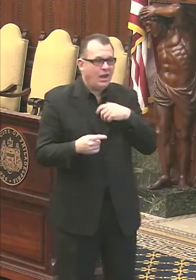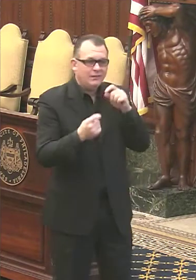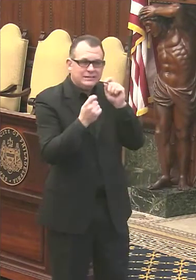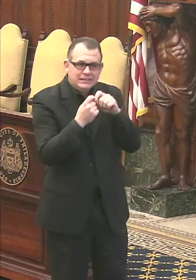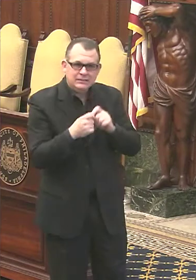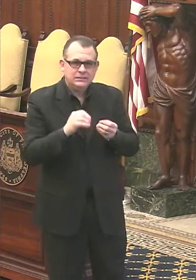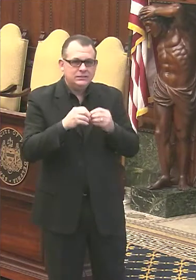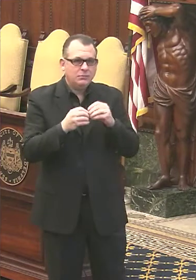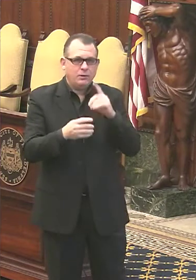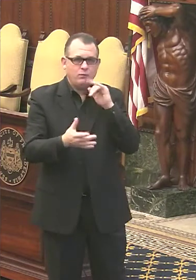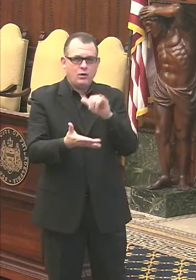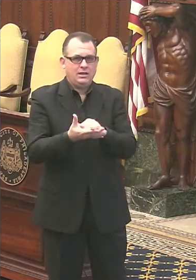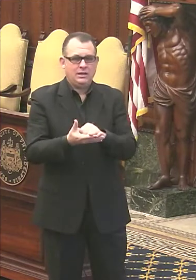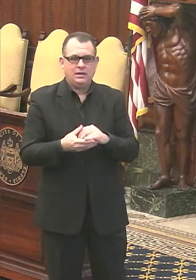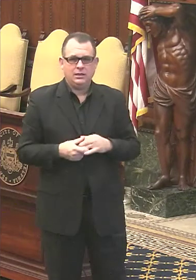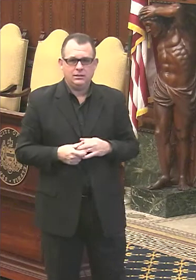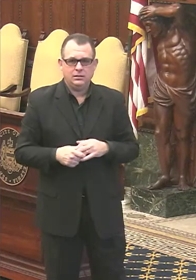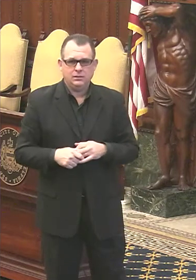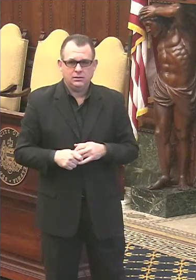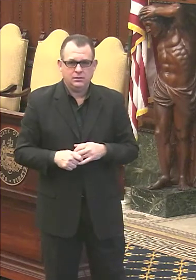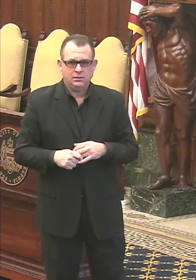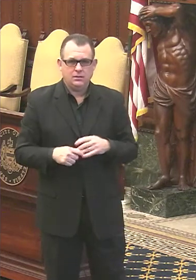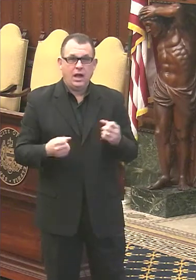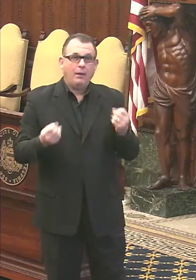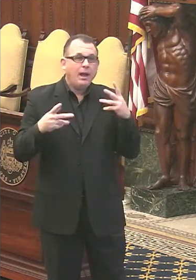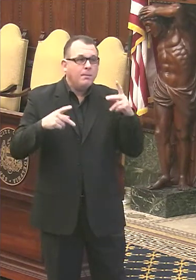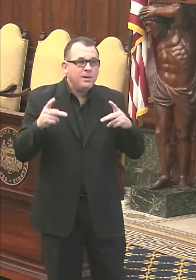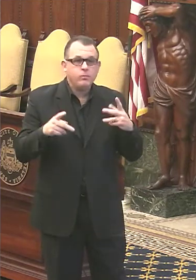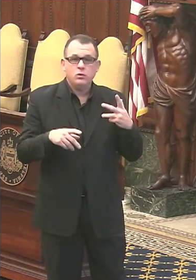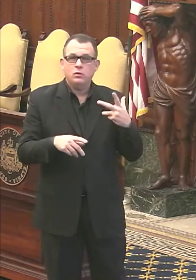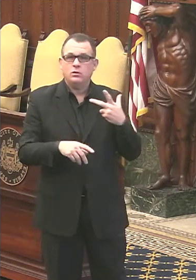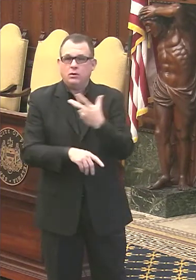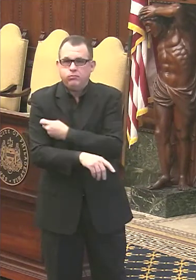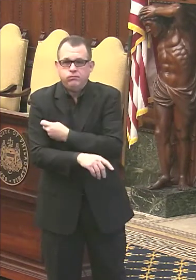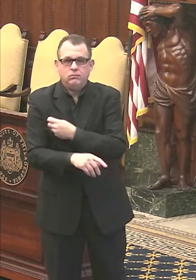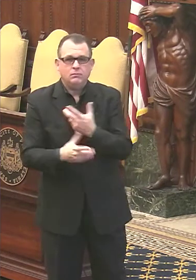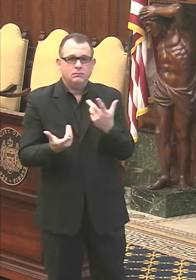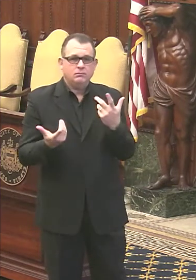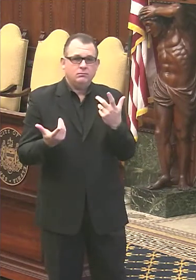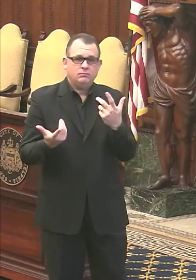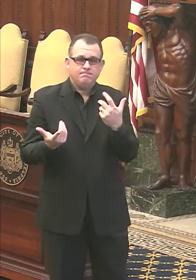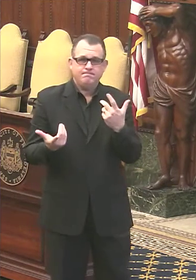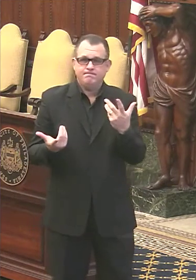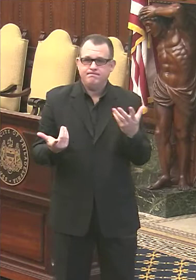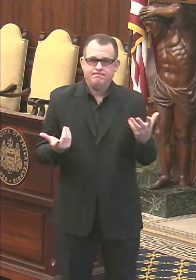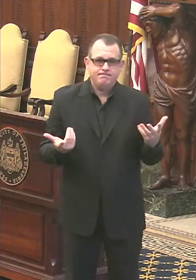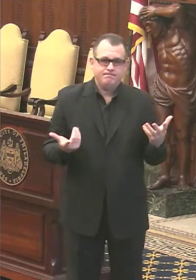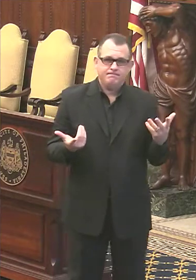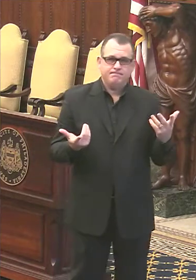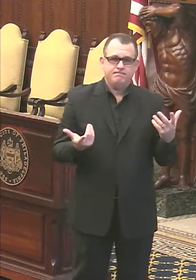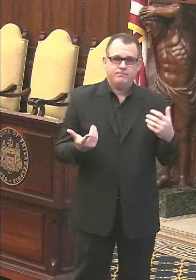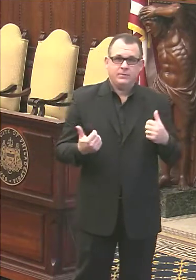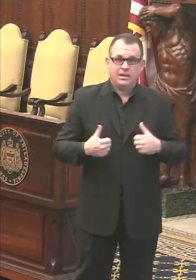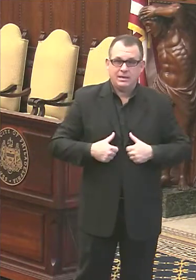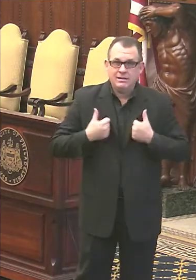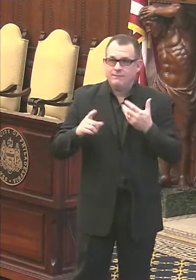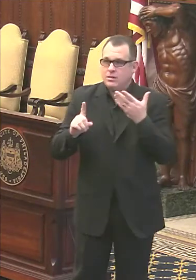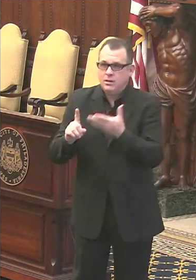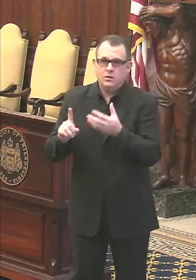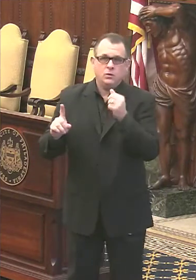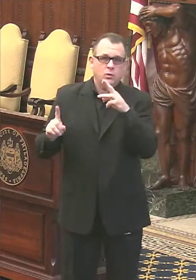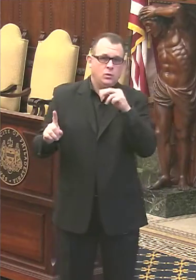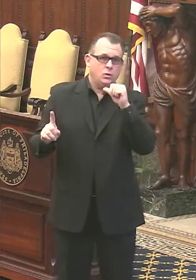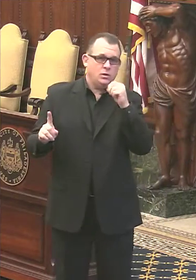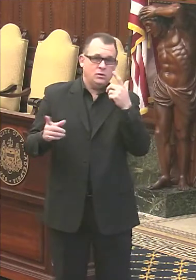don't have good, uh, denominators for how many people are residing in those nursing homes or how many people work in those nursing homes. Um, just, you know,